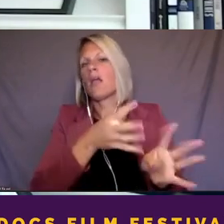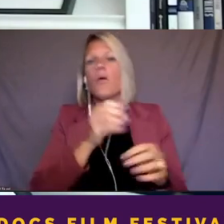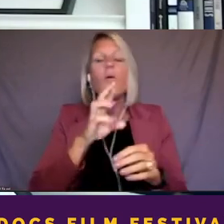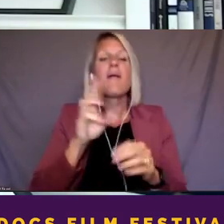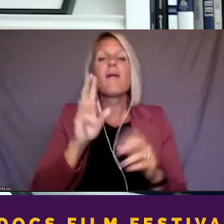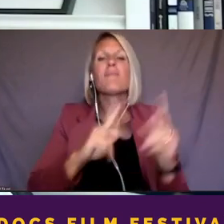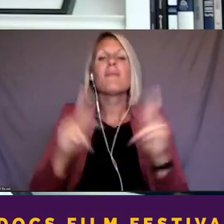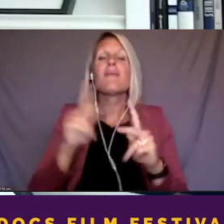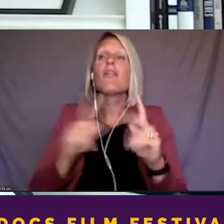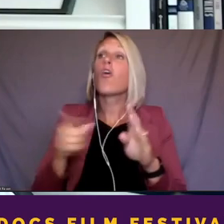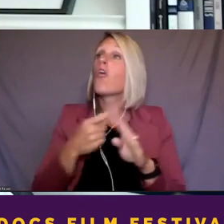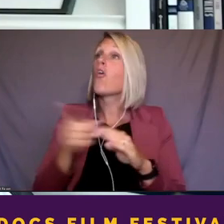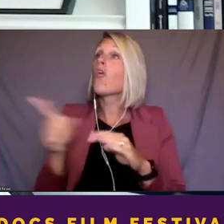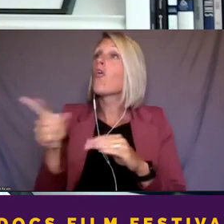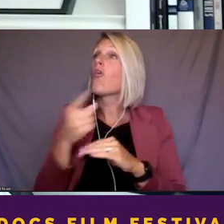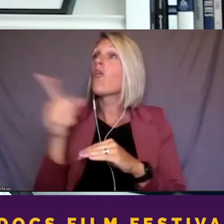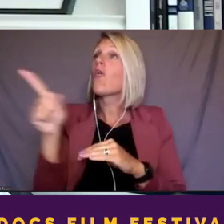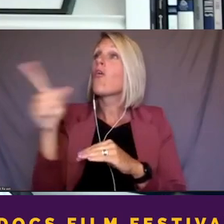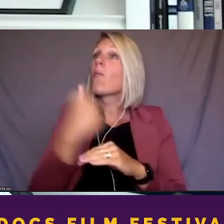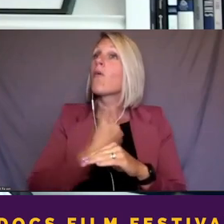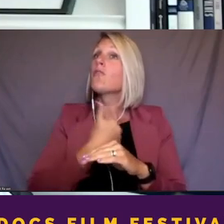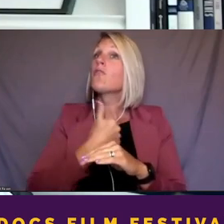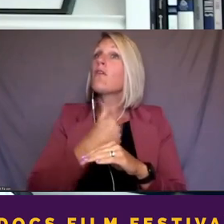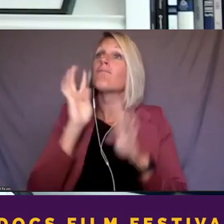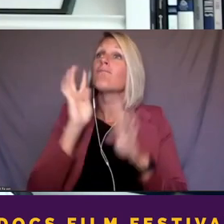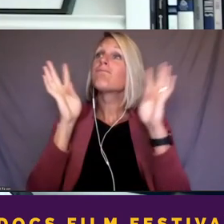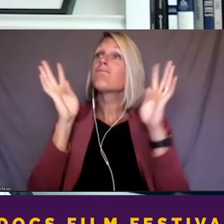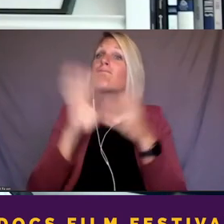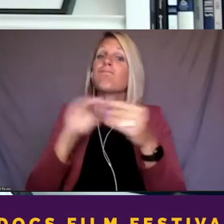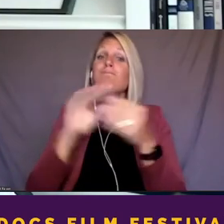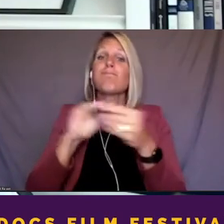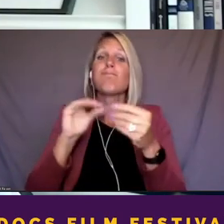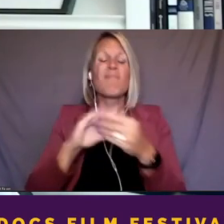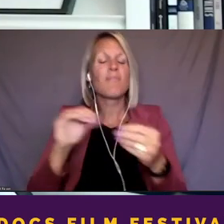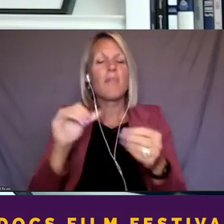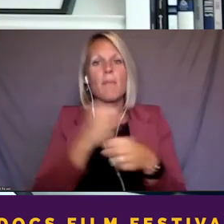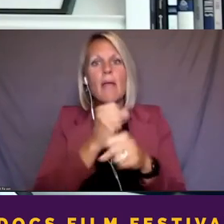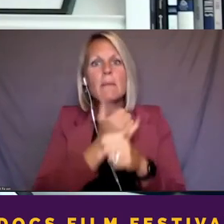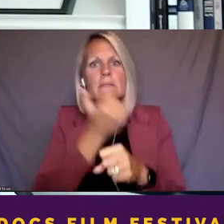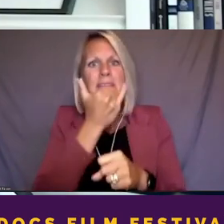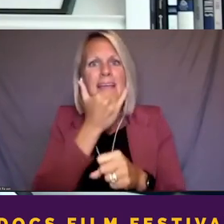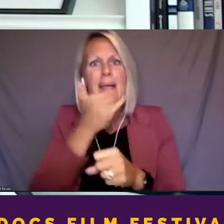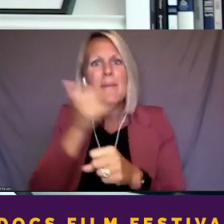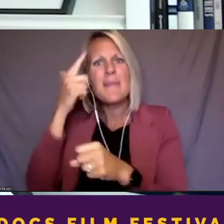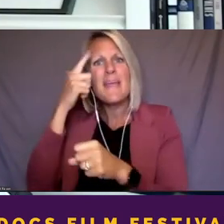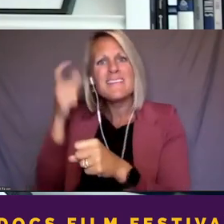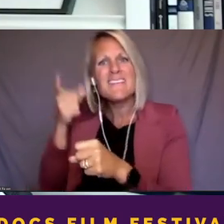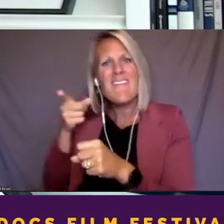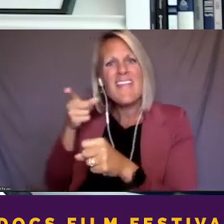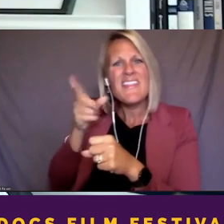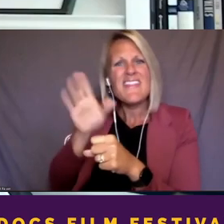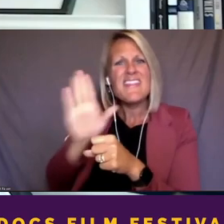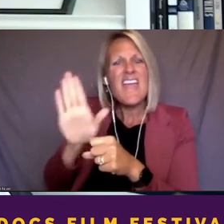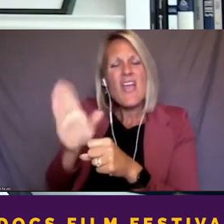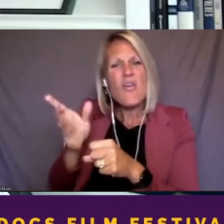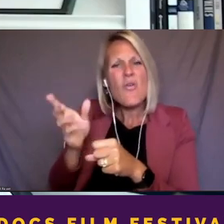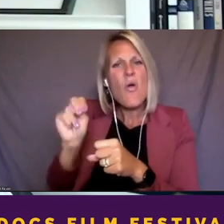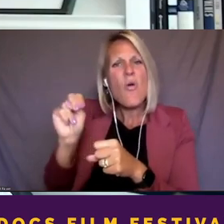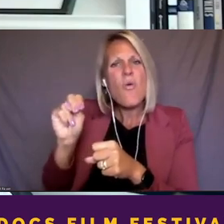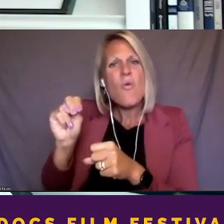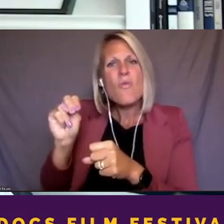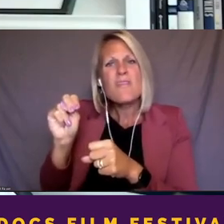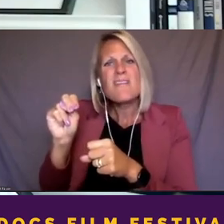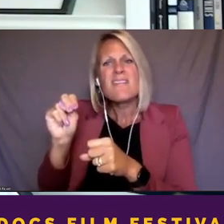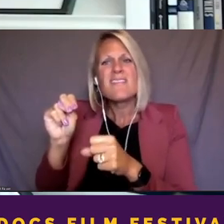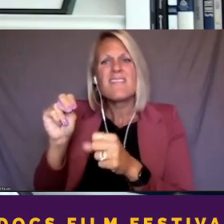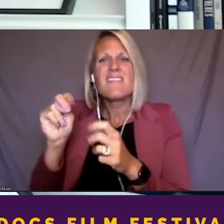or lone rangered the story and made a mistake based on their own suppositions. And they're honestly held